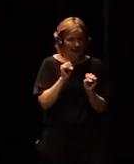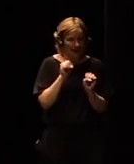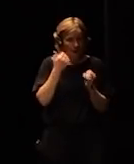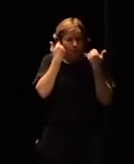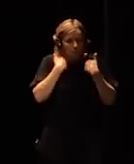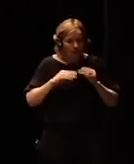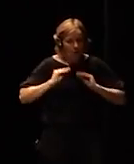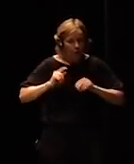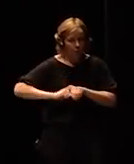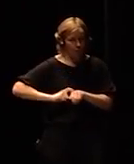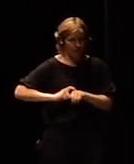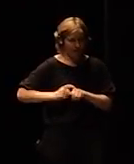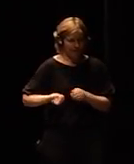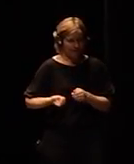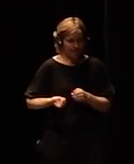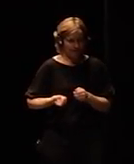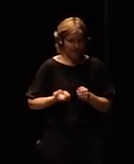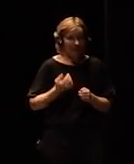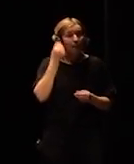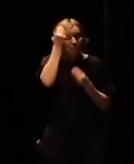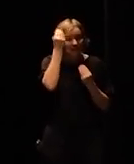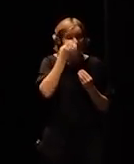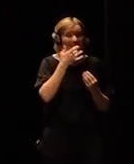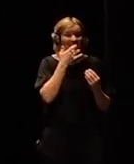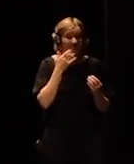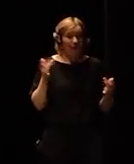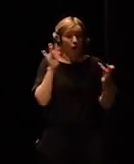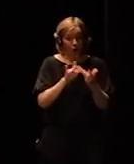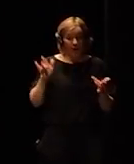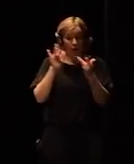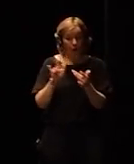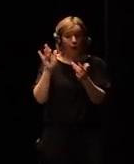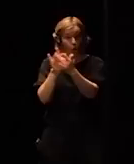we used to think that the more we connect the more we become human